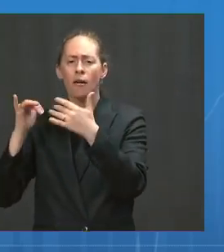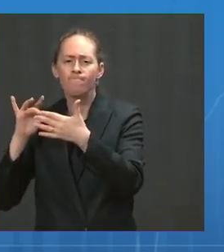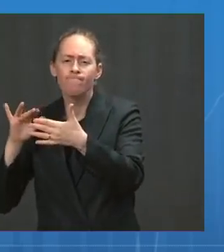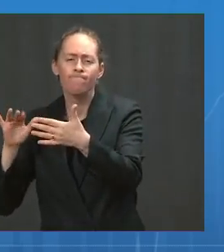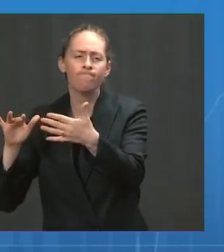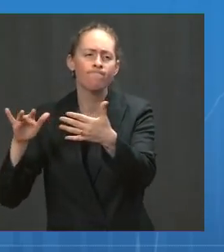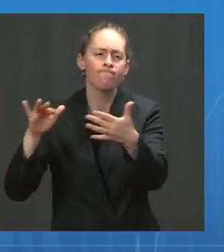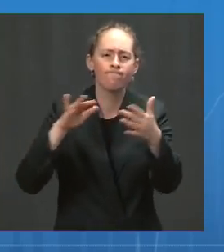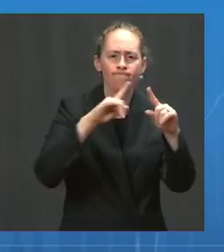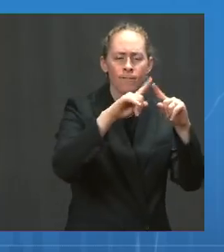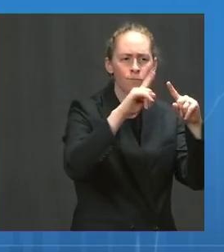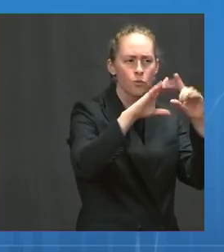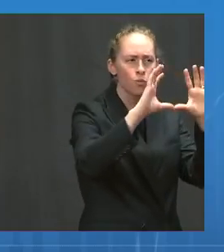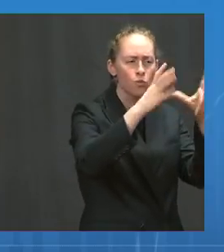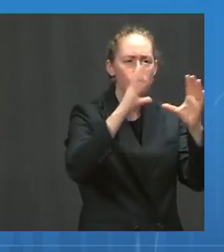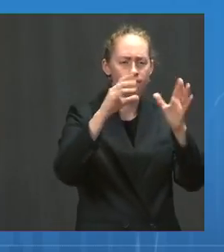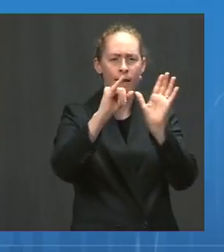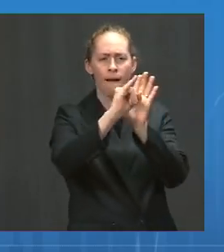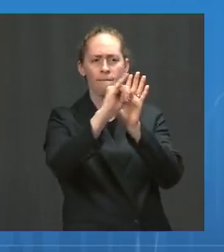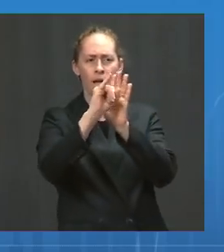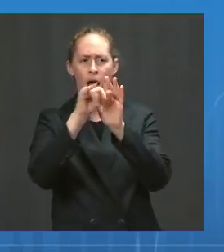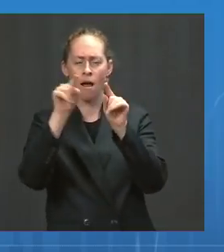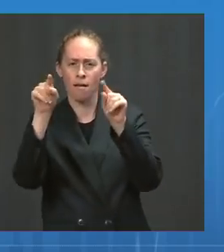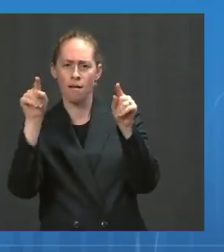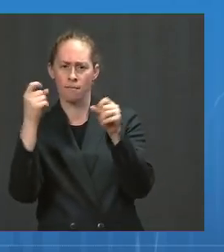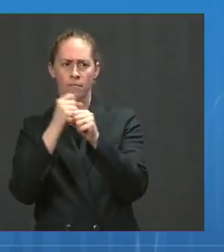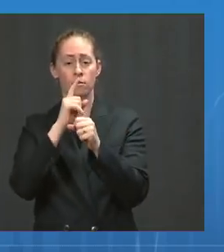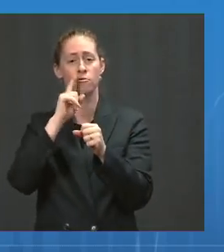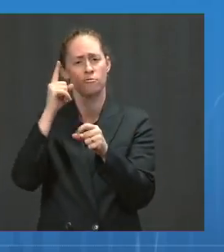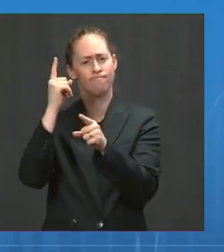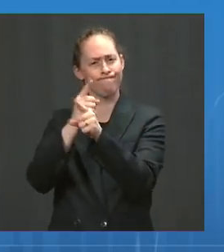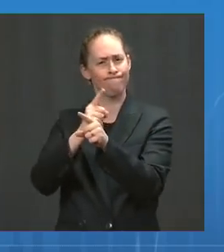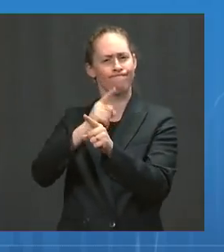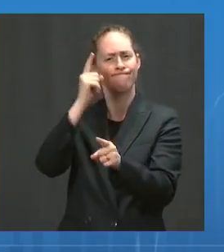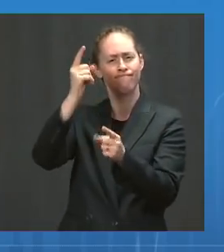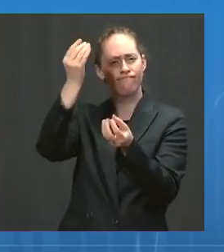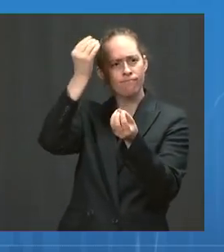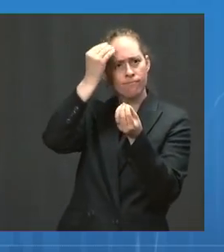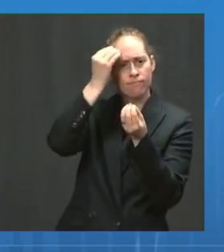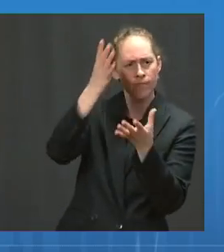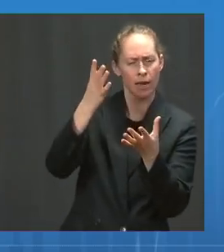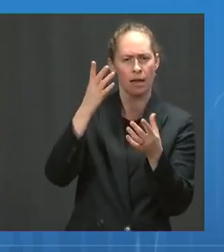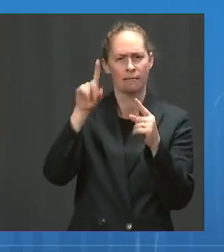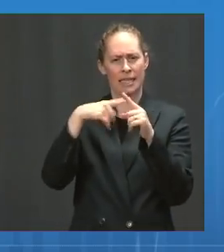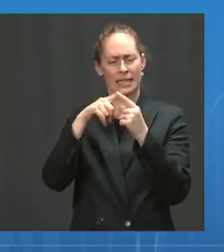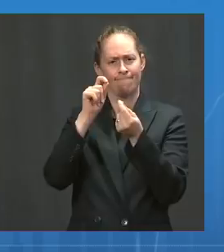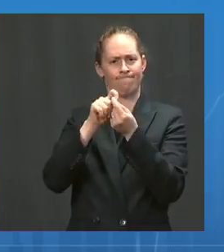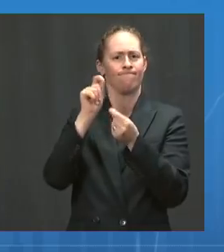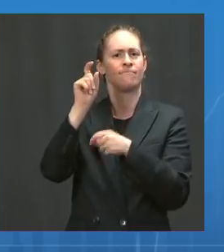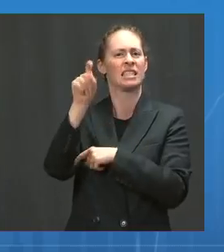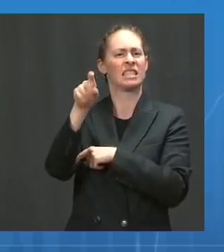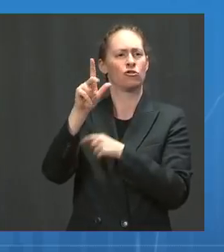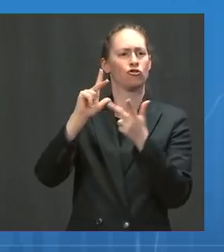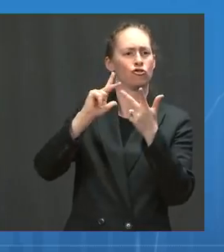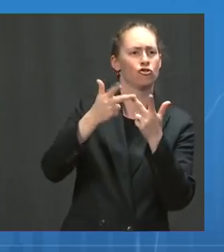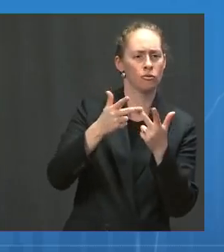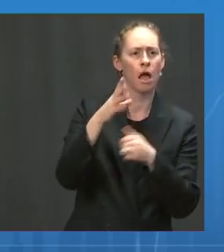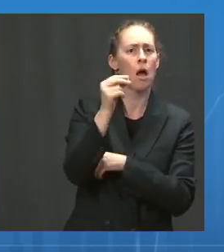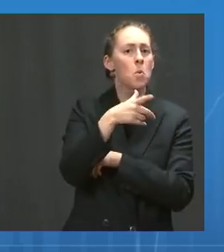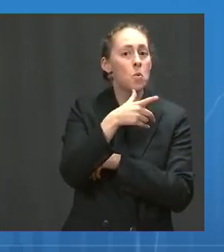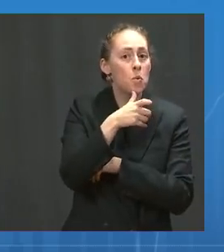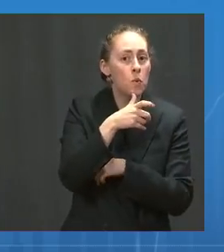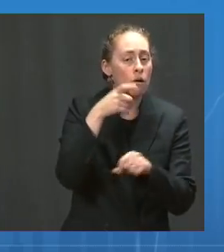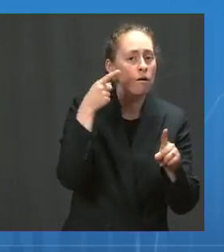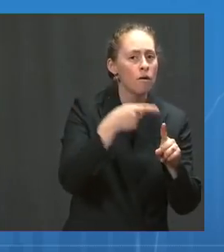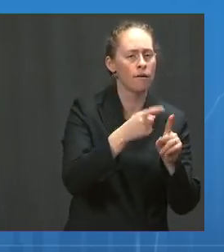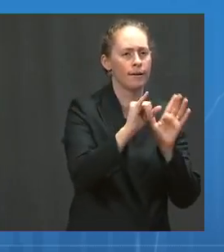that will be needed, as she said, if and when and to whom we will be giving boosters. I think we should